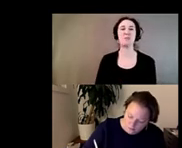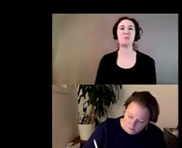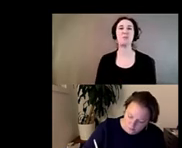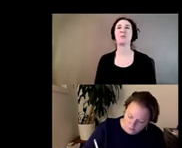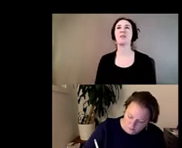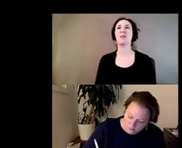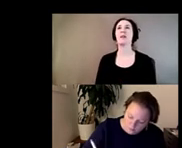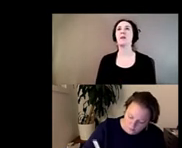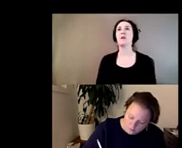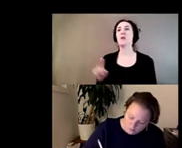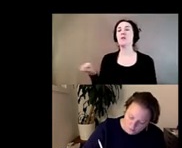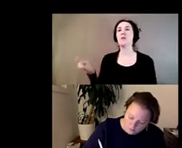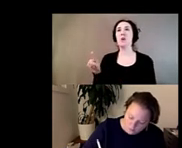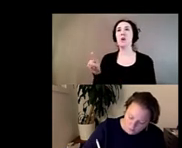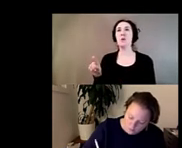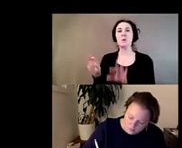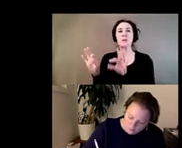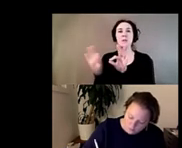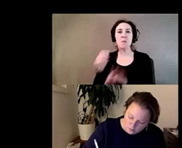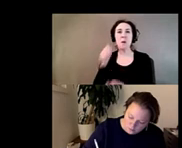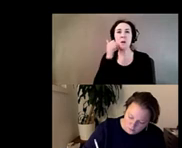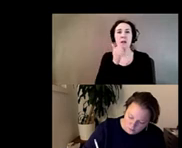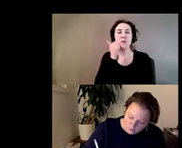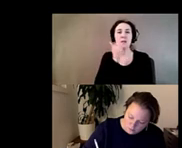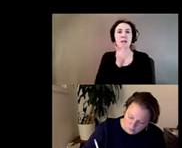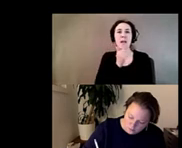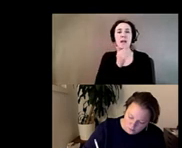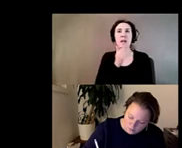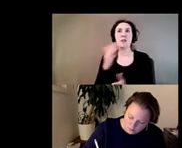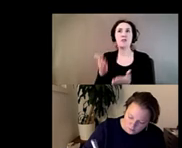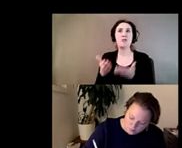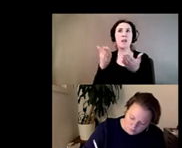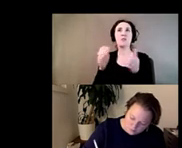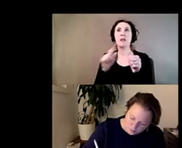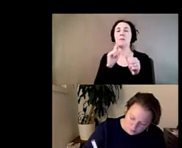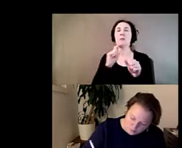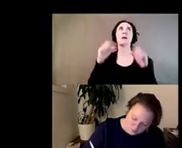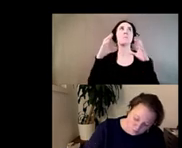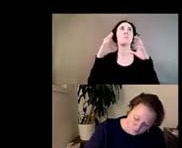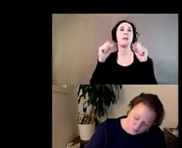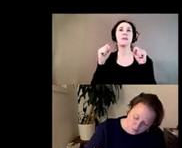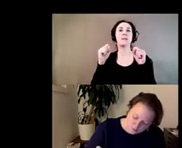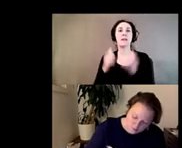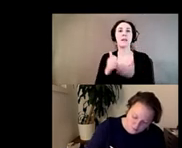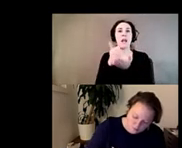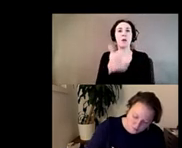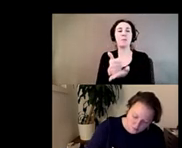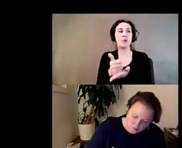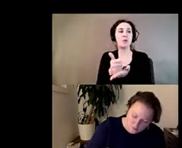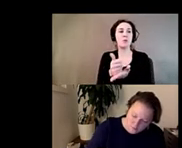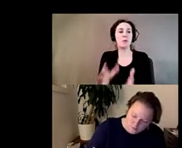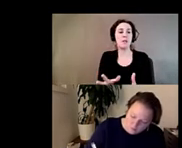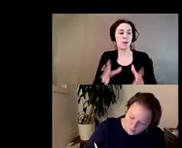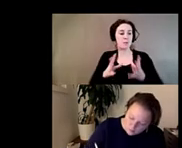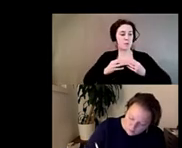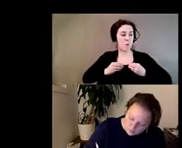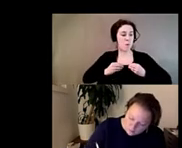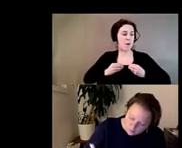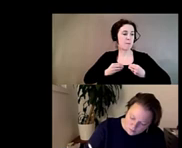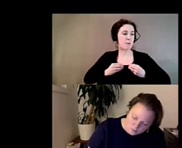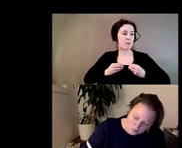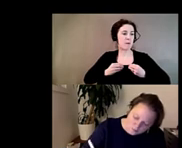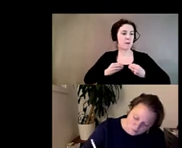small everyday gestures can be just sort of remarkably powerful in helping us to absorb the unthinkability of the the like